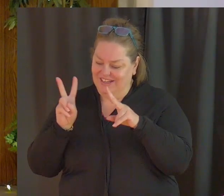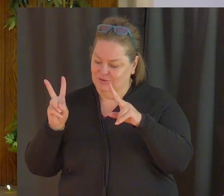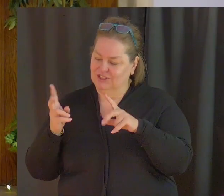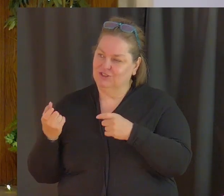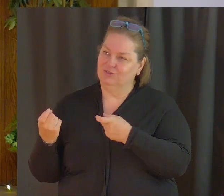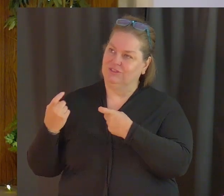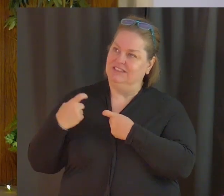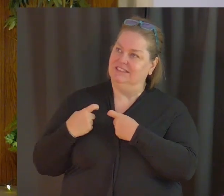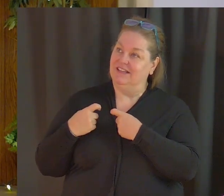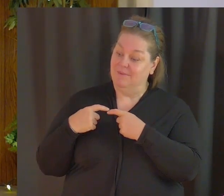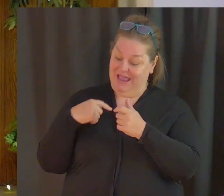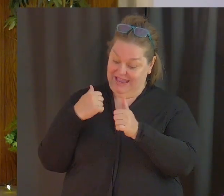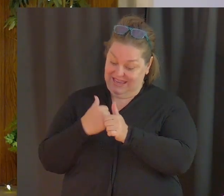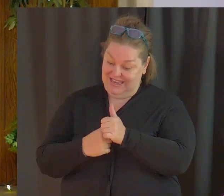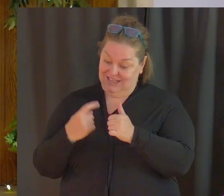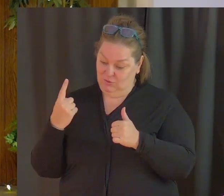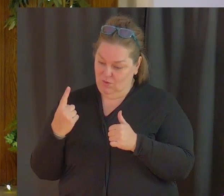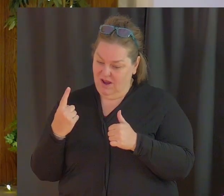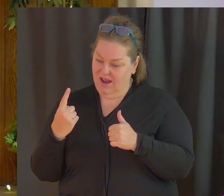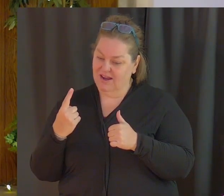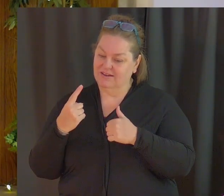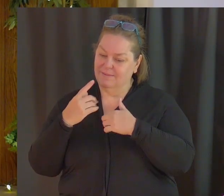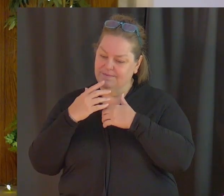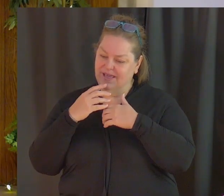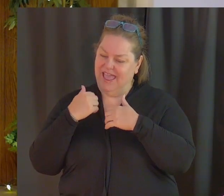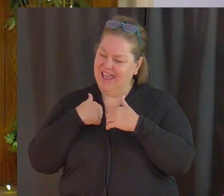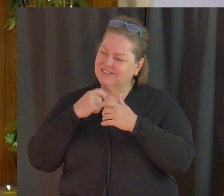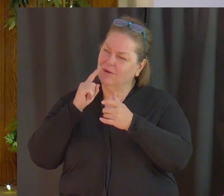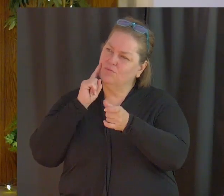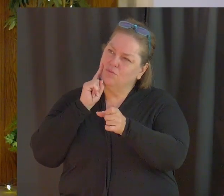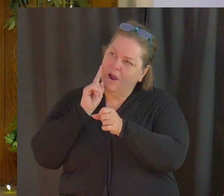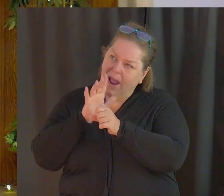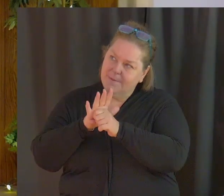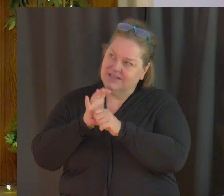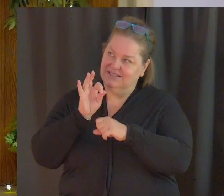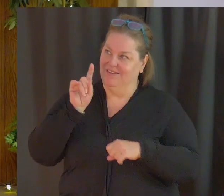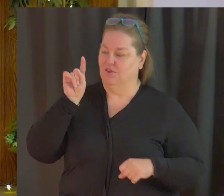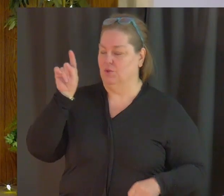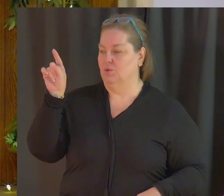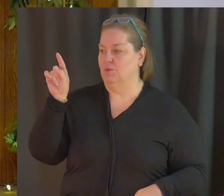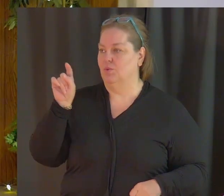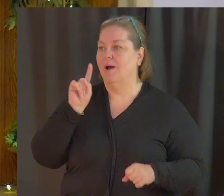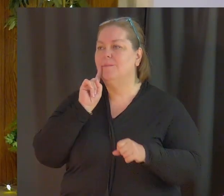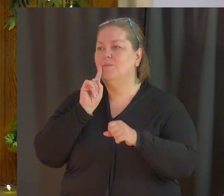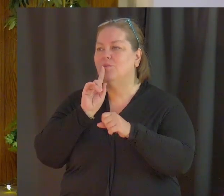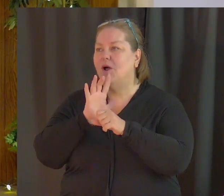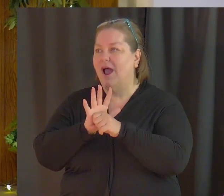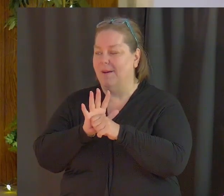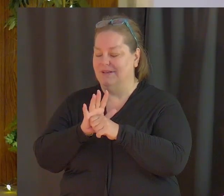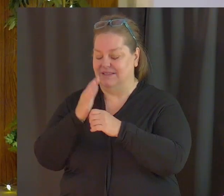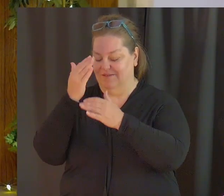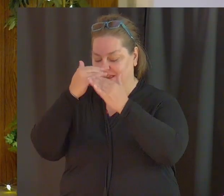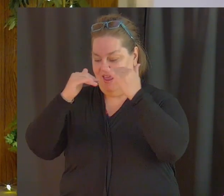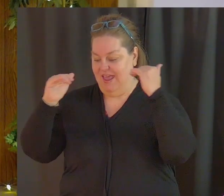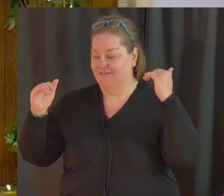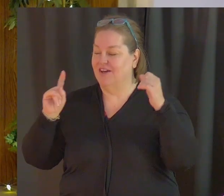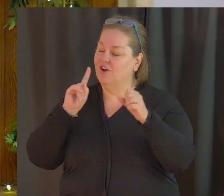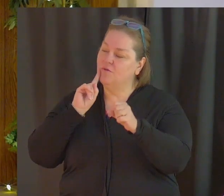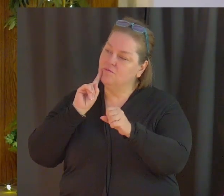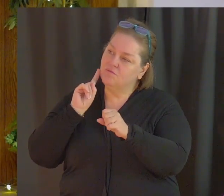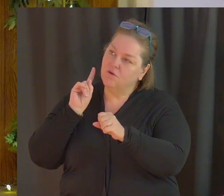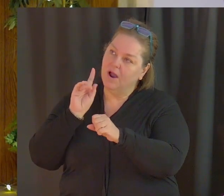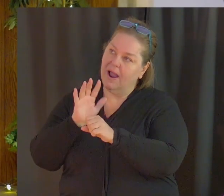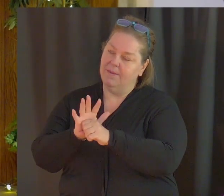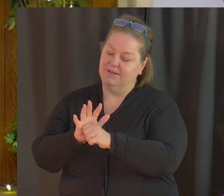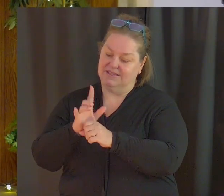with each one of them are the promises of you the promises of heaven the promises of eternal life